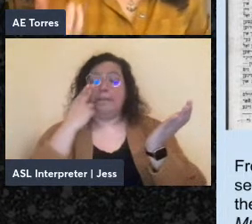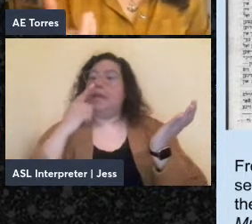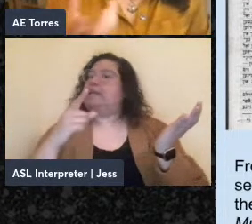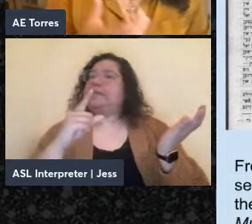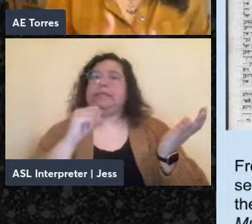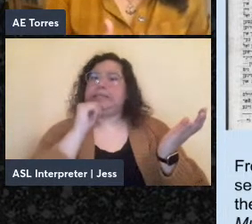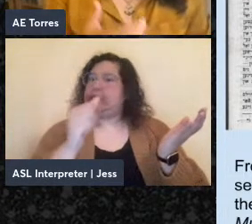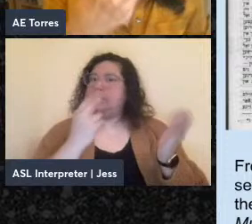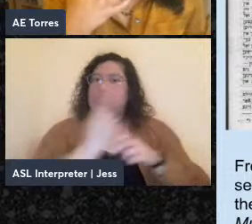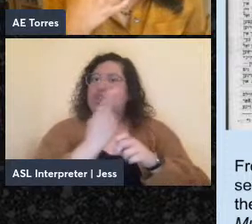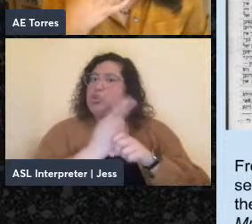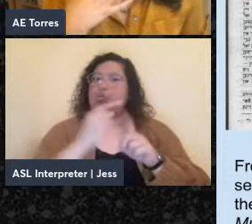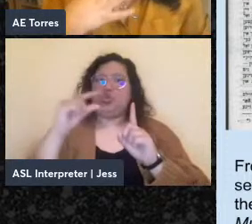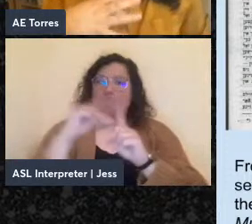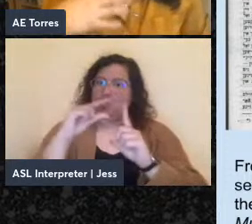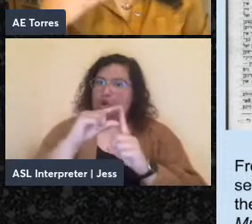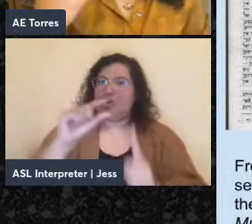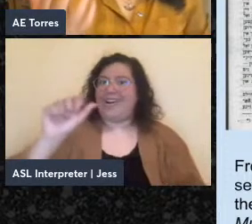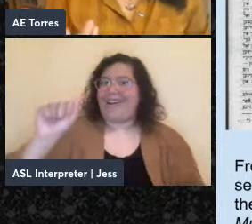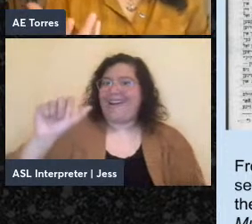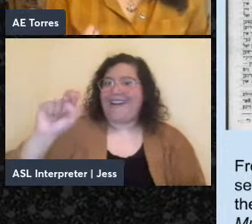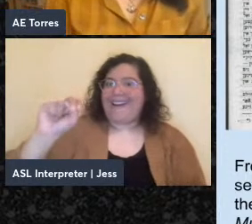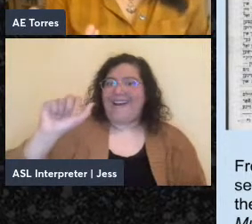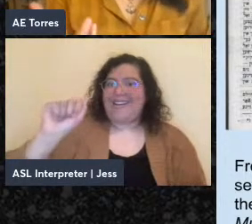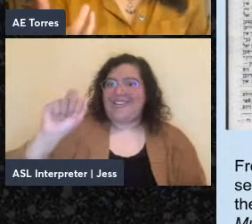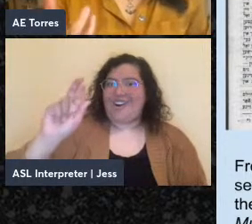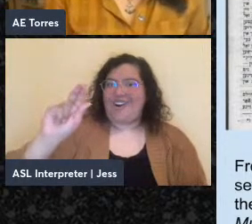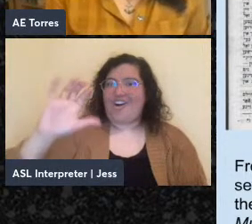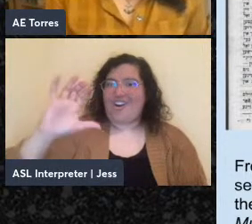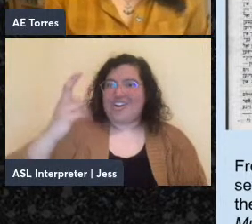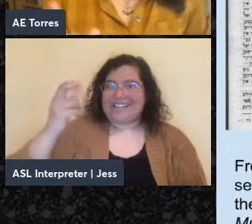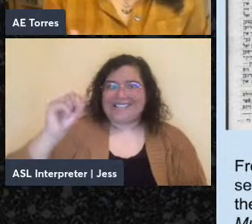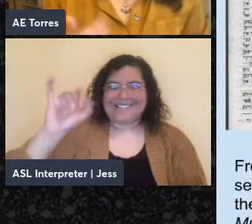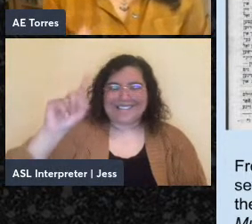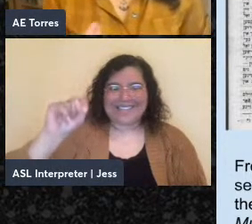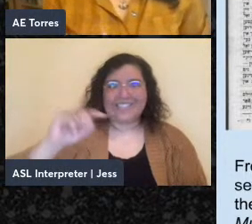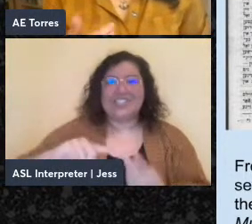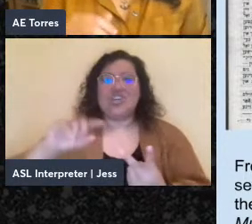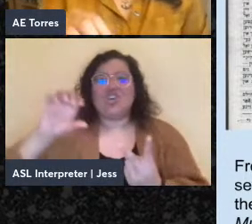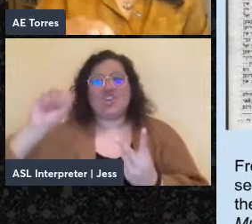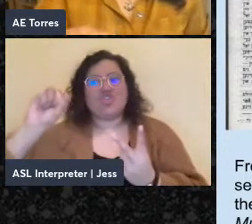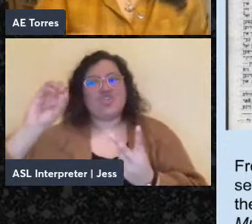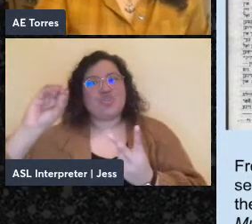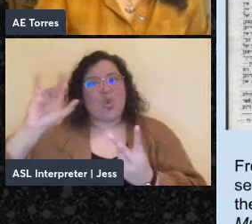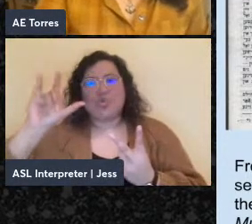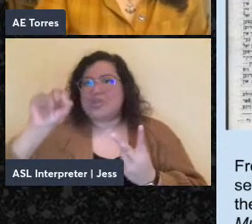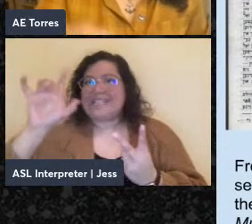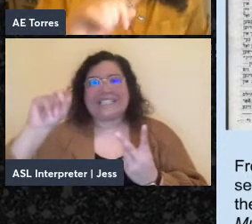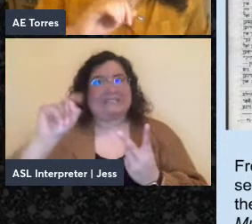anarchism or socialism. But in the 1913 translation of Mutual Aid,